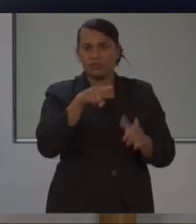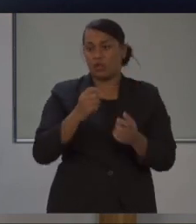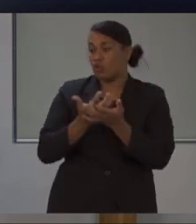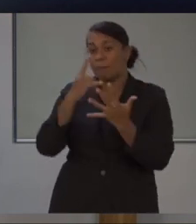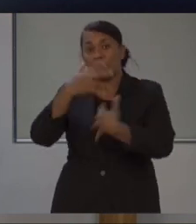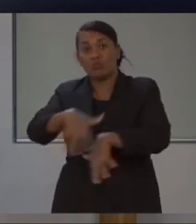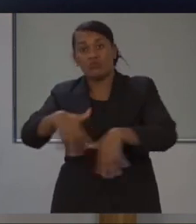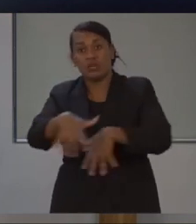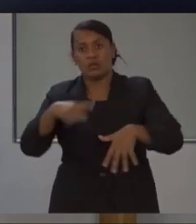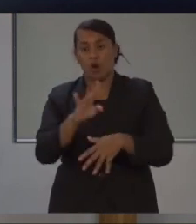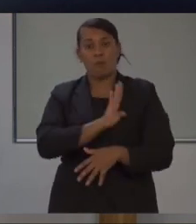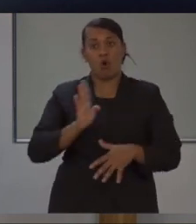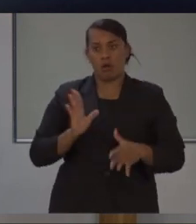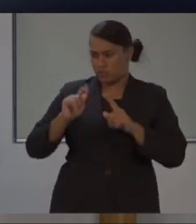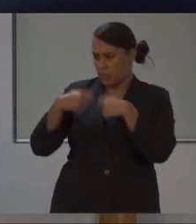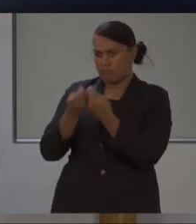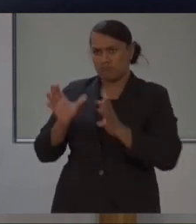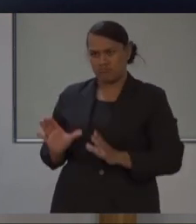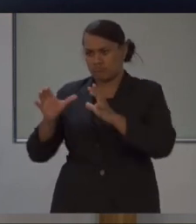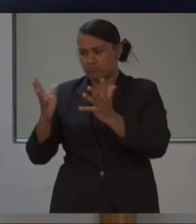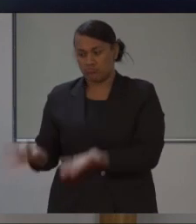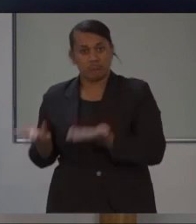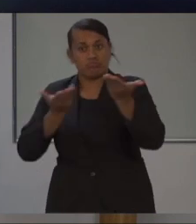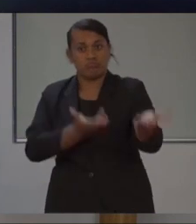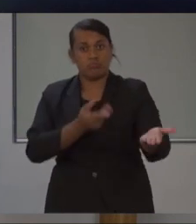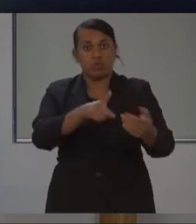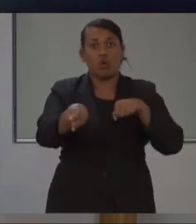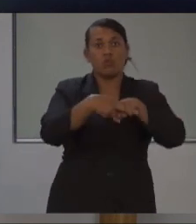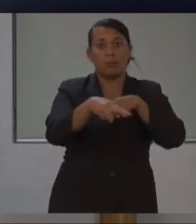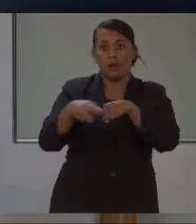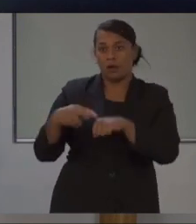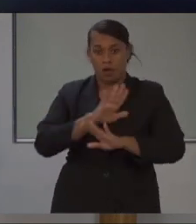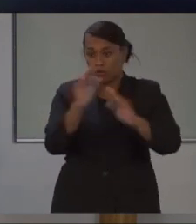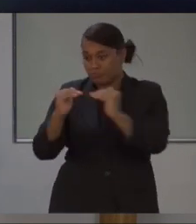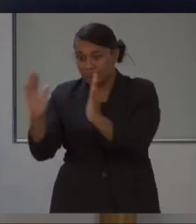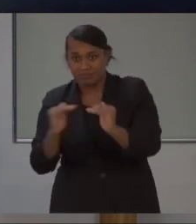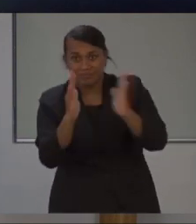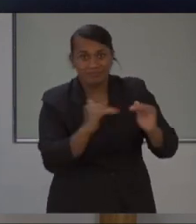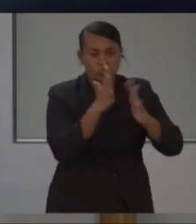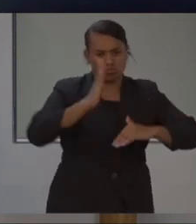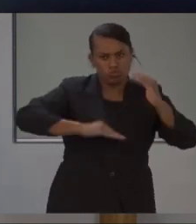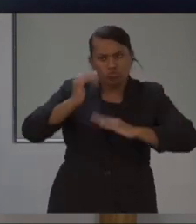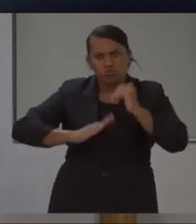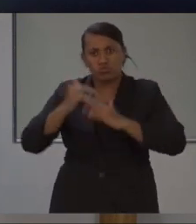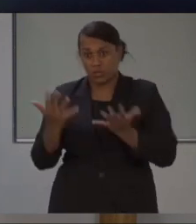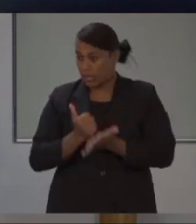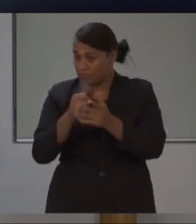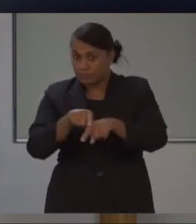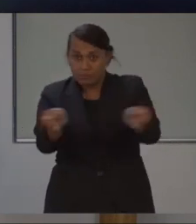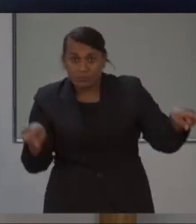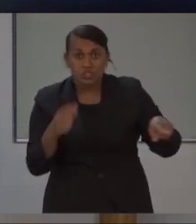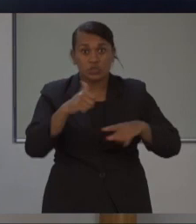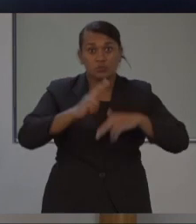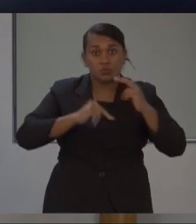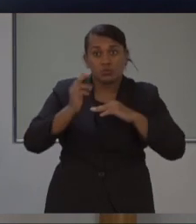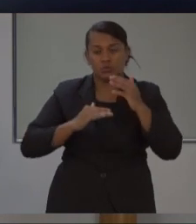charge for repairs and reconstruction. They will also be assisting with building plans to ensure the new homes